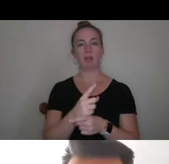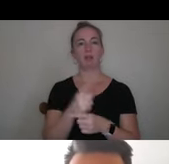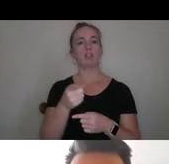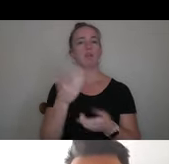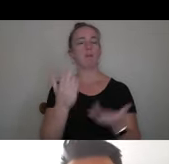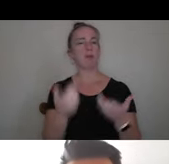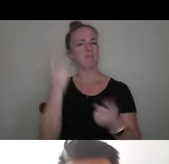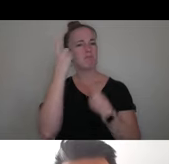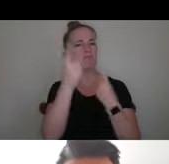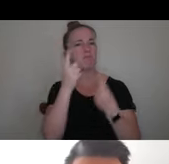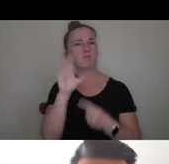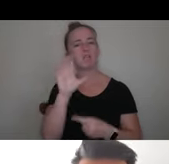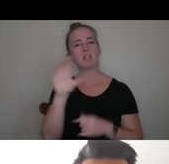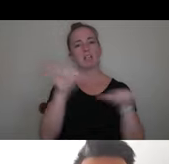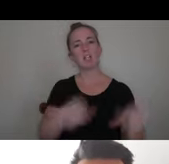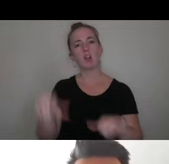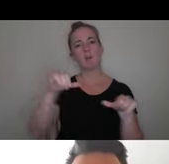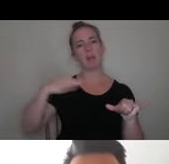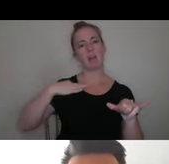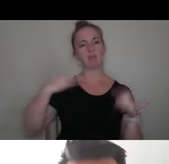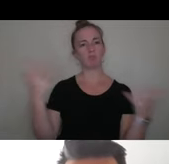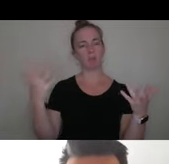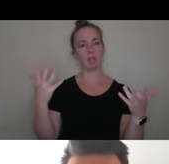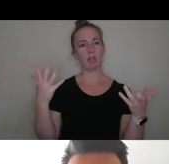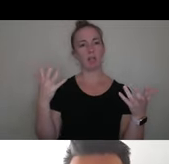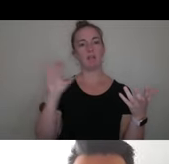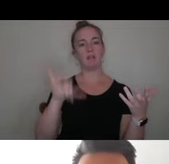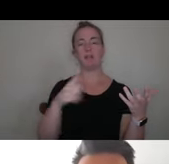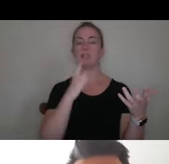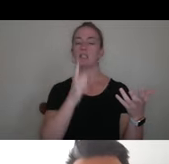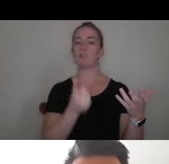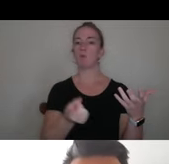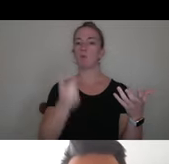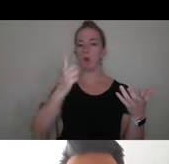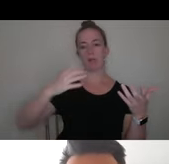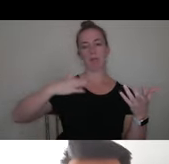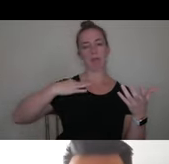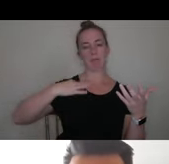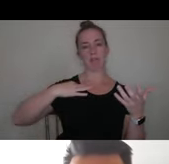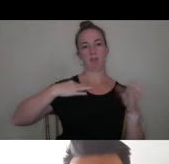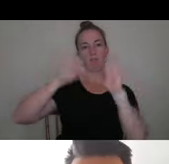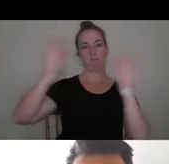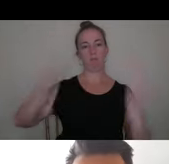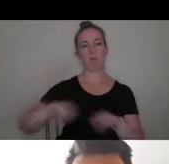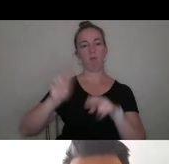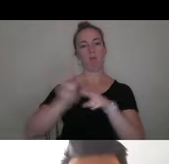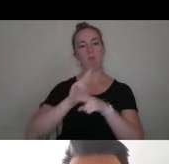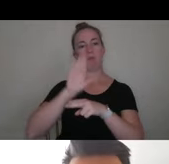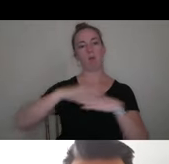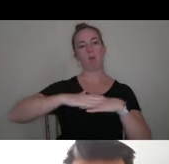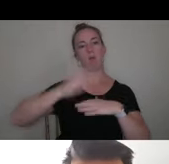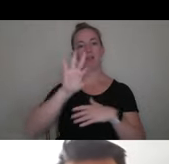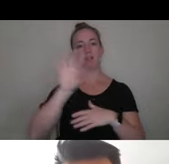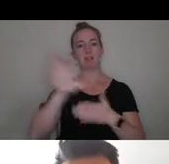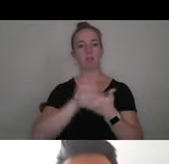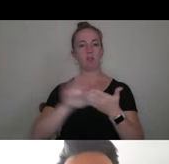what is the Common Application? It is a single application that is used by over 900 colleges and